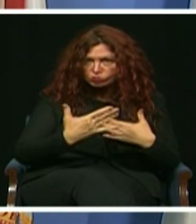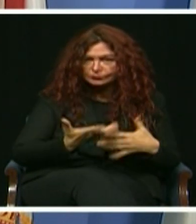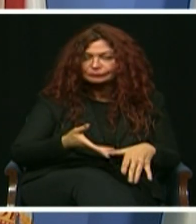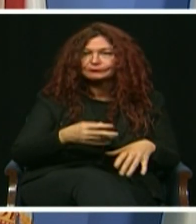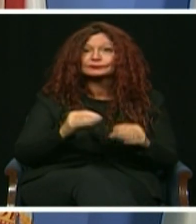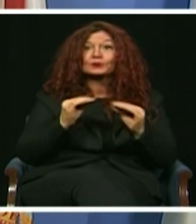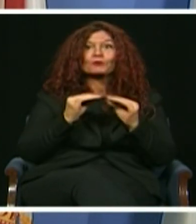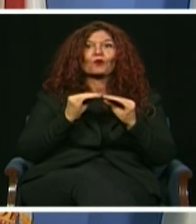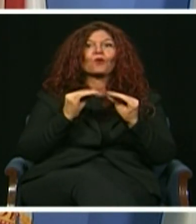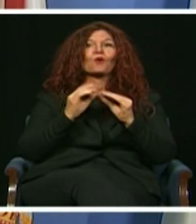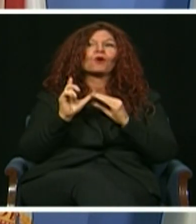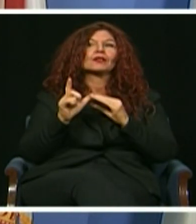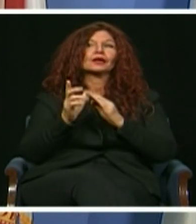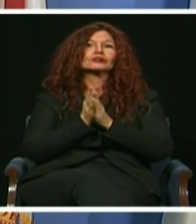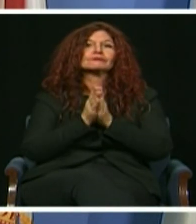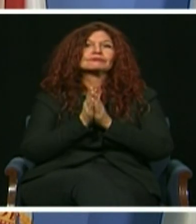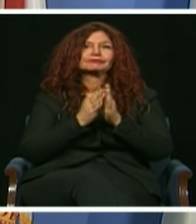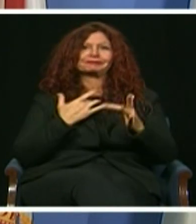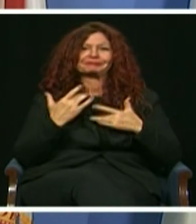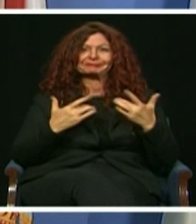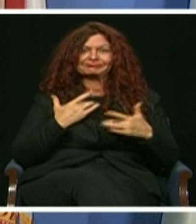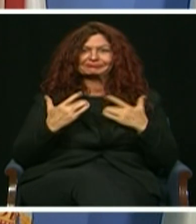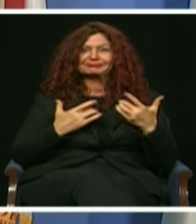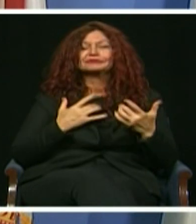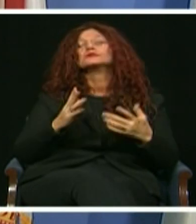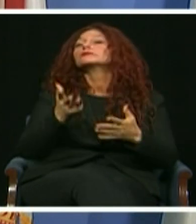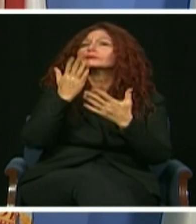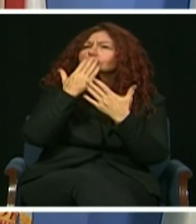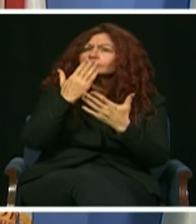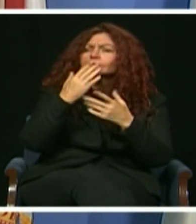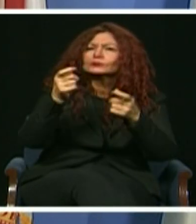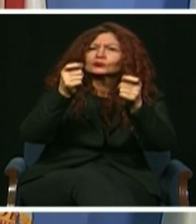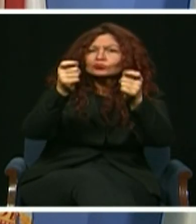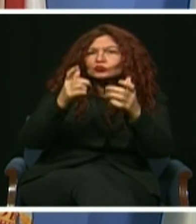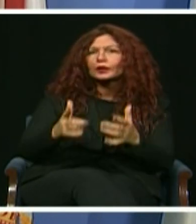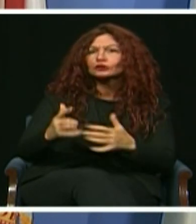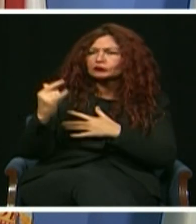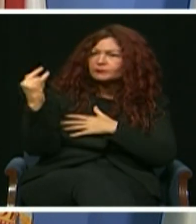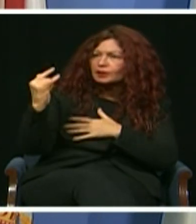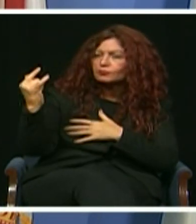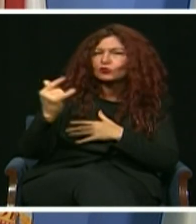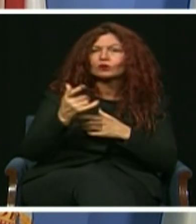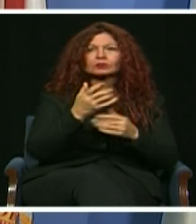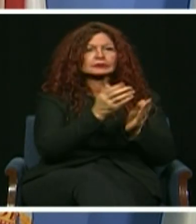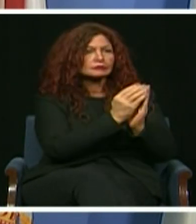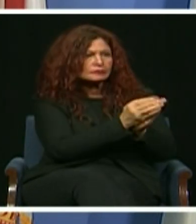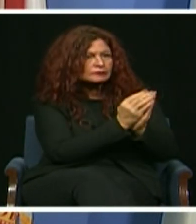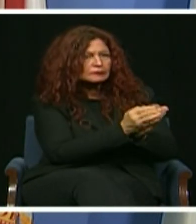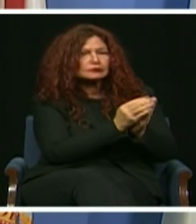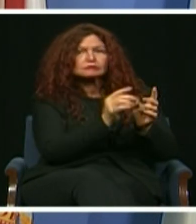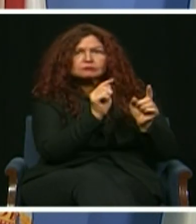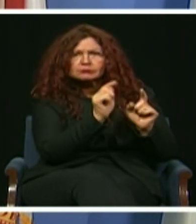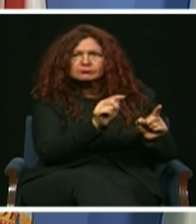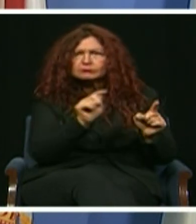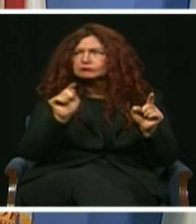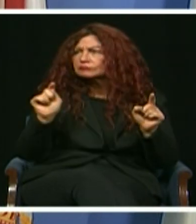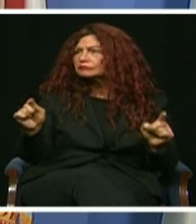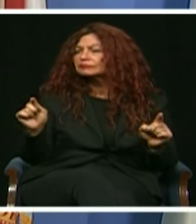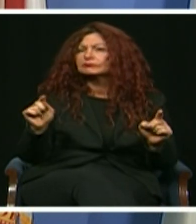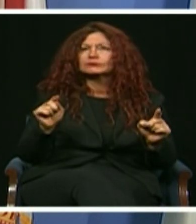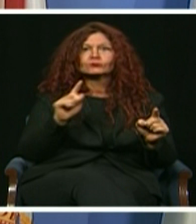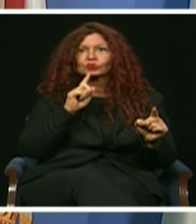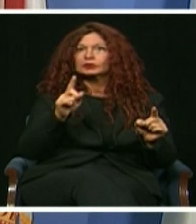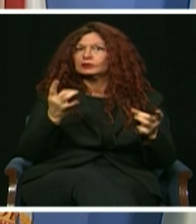I also want to thank Aviation Director Lester Sola and Seaport Director Juan Carrilla for their innovation and dedication to growth, even during this